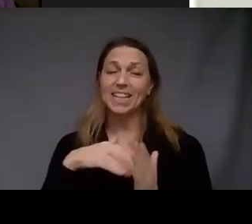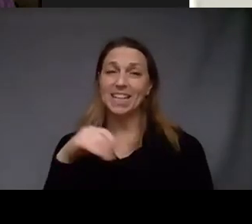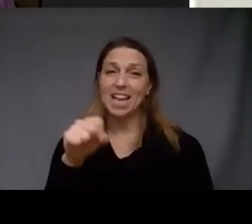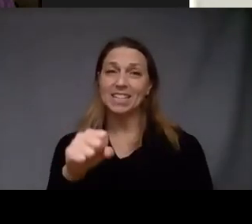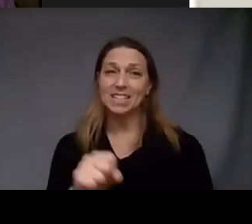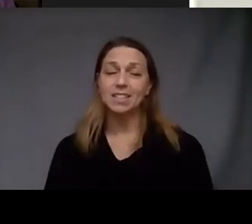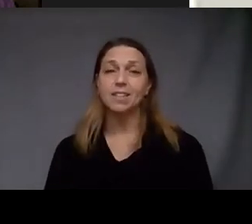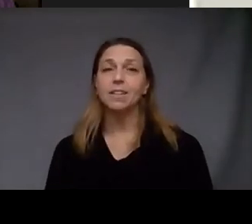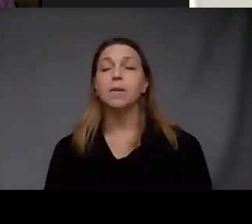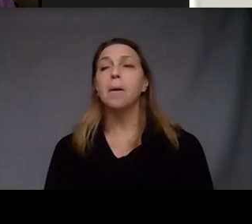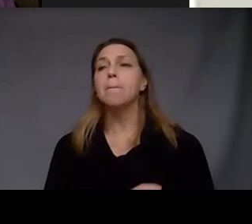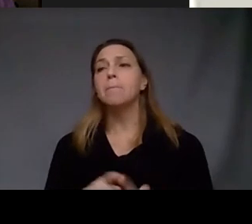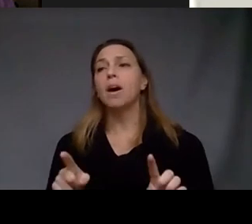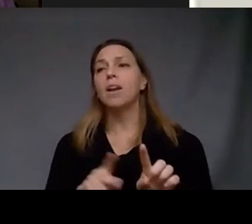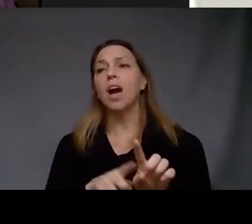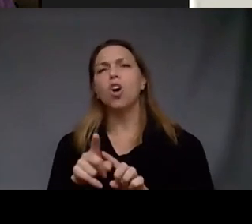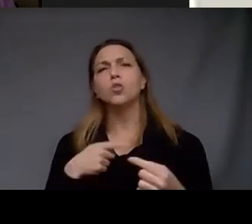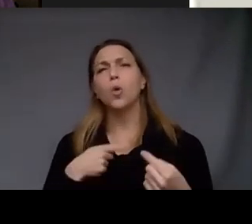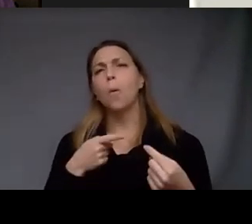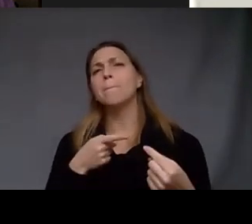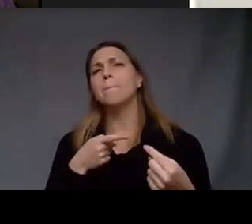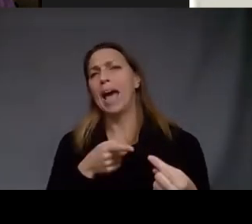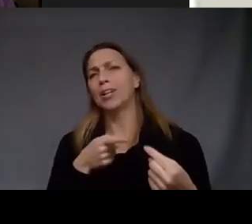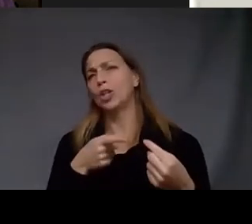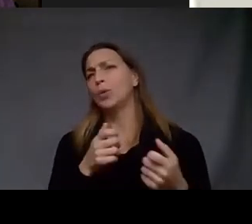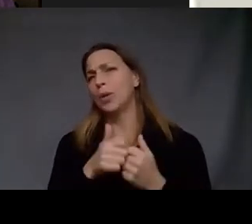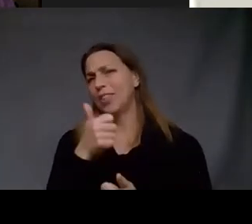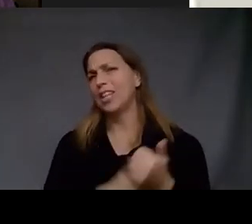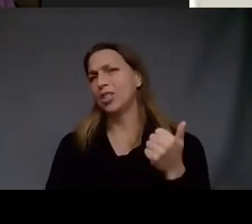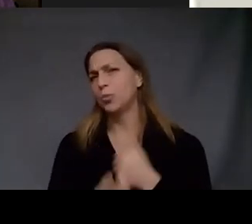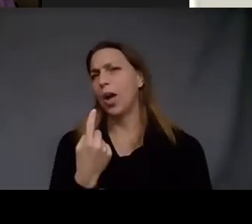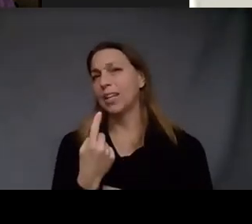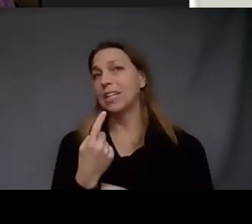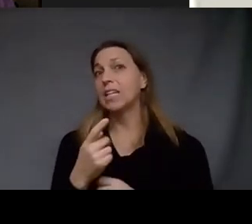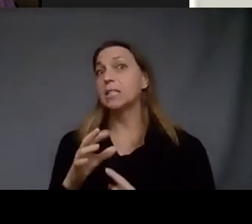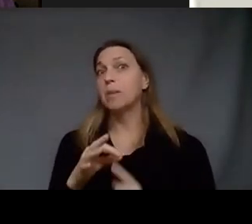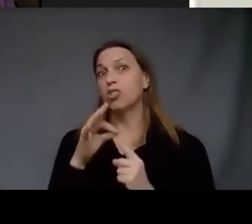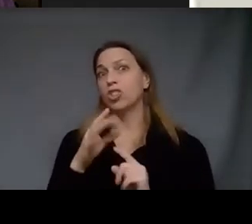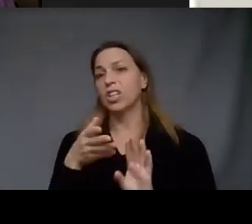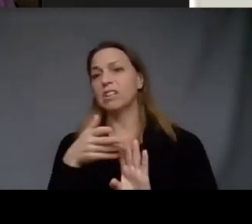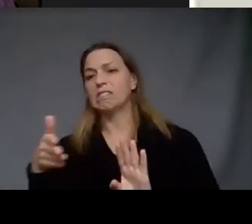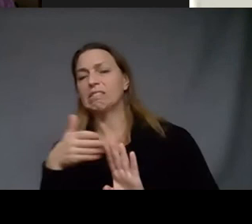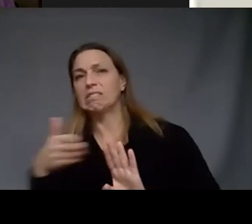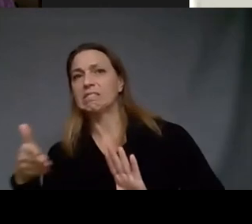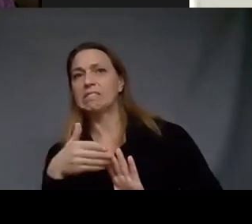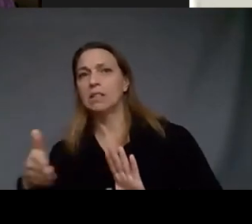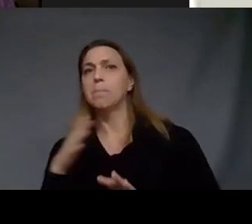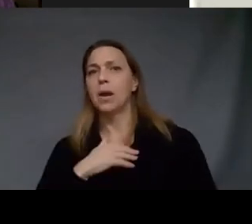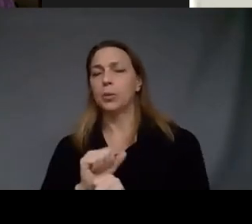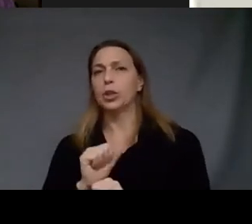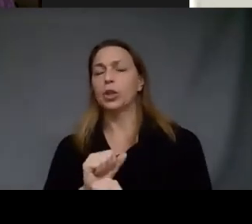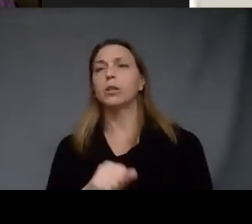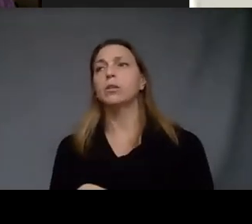but I also battle with each painting especially the later works it's such a battle and